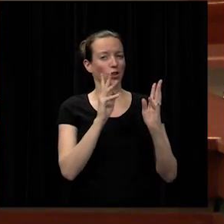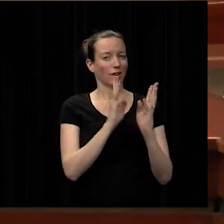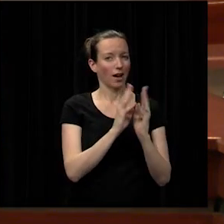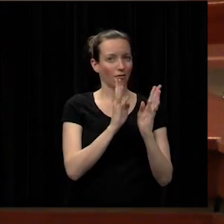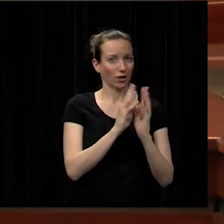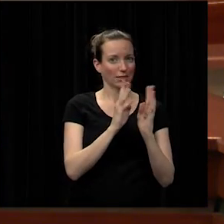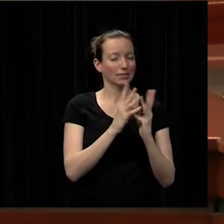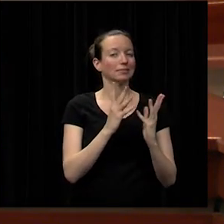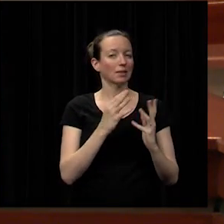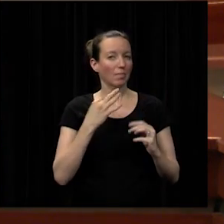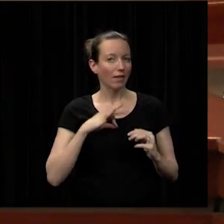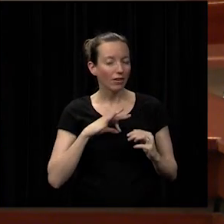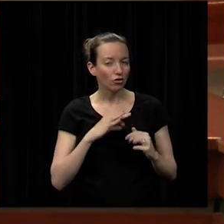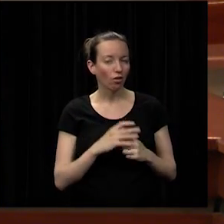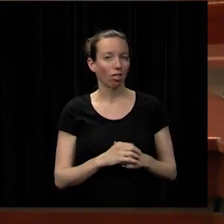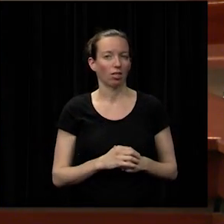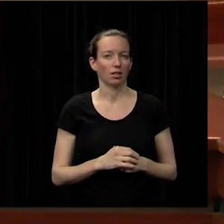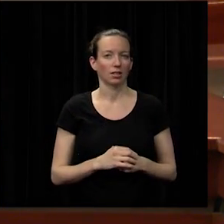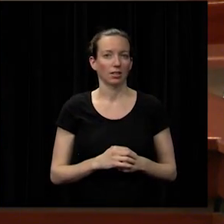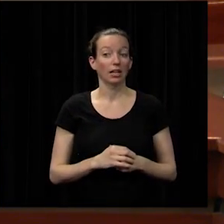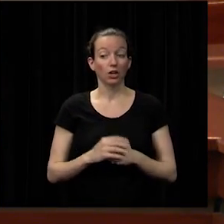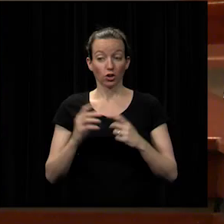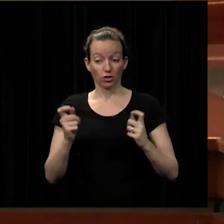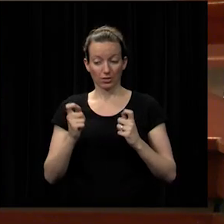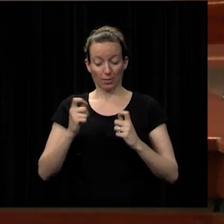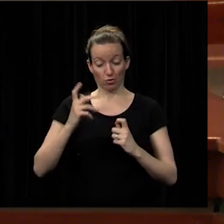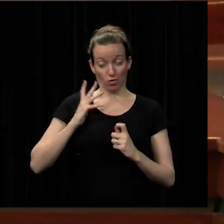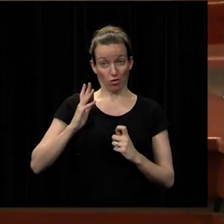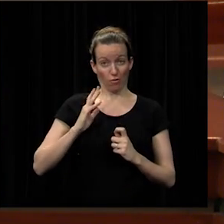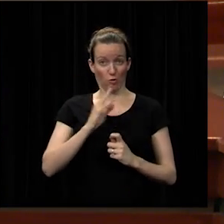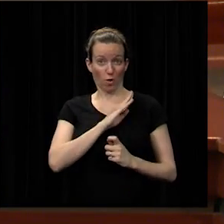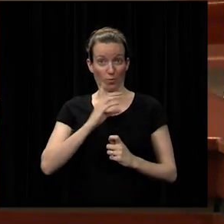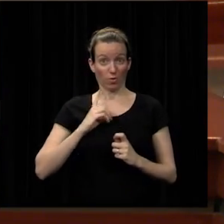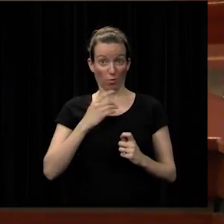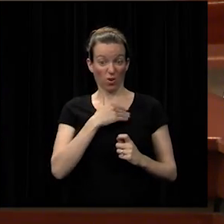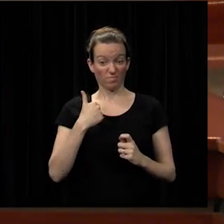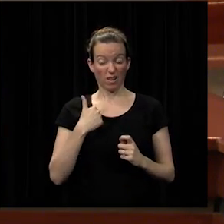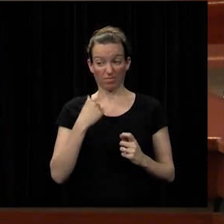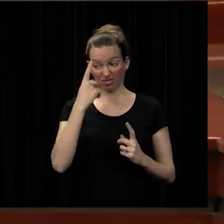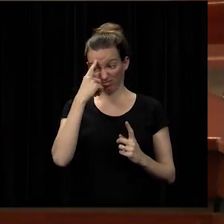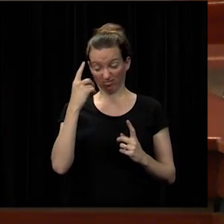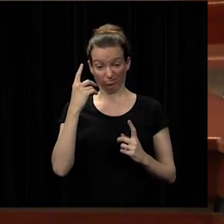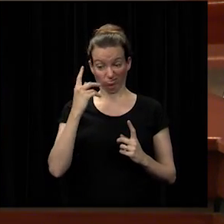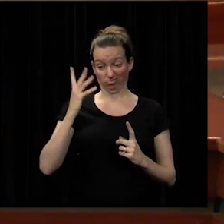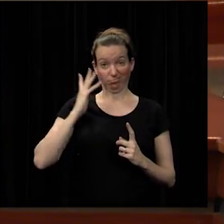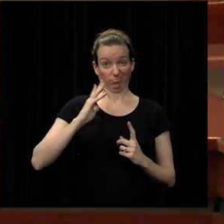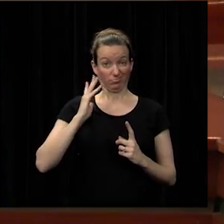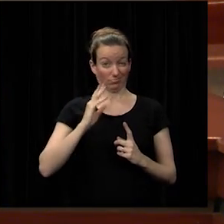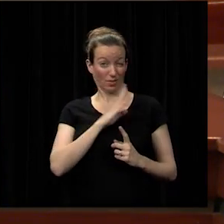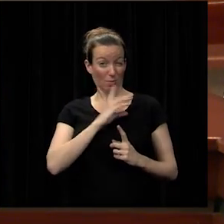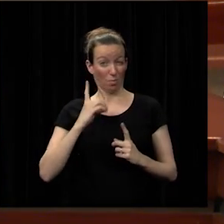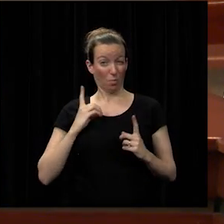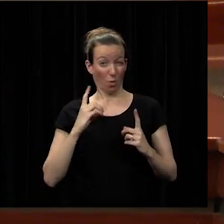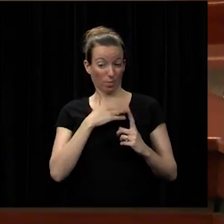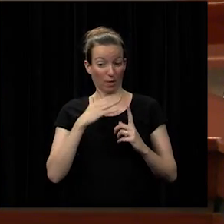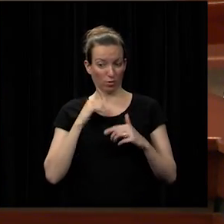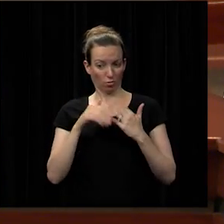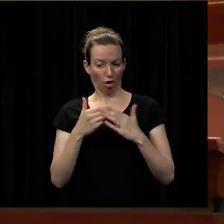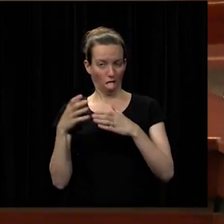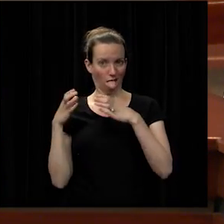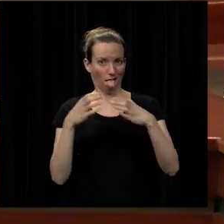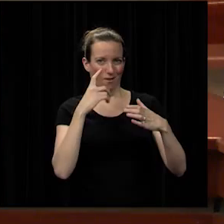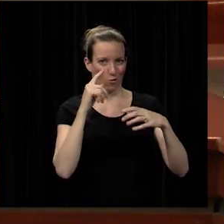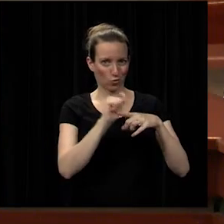the the former board members talked about the days gone by when the whole board used to go for training because it can be very positive that way